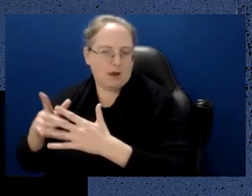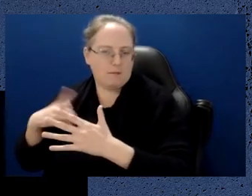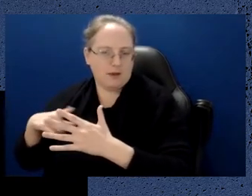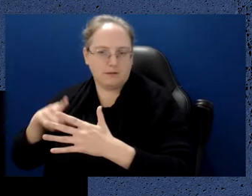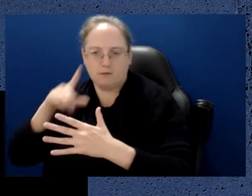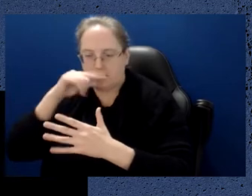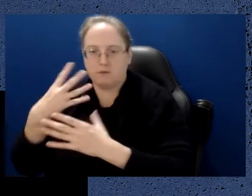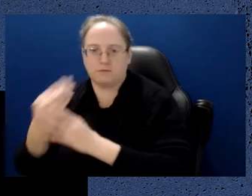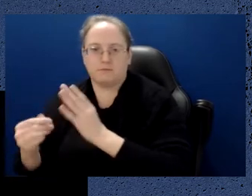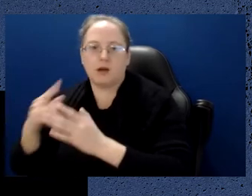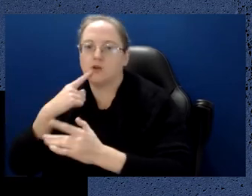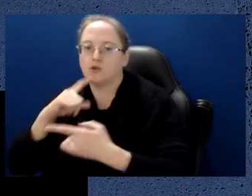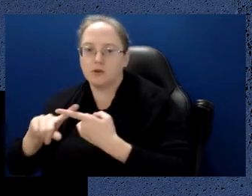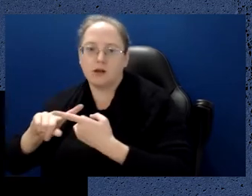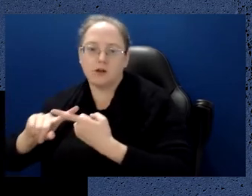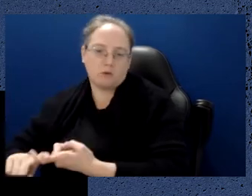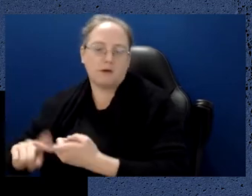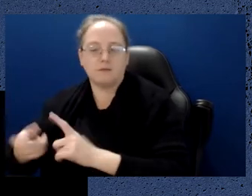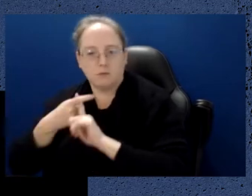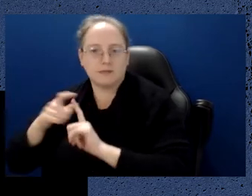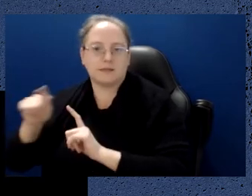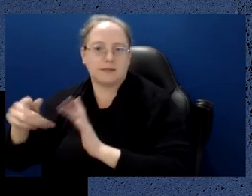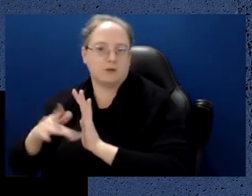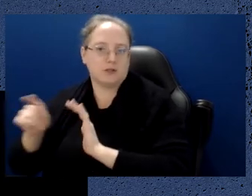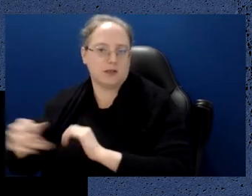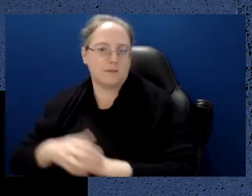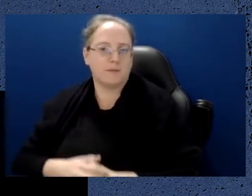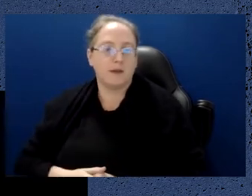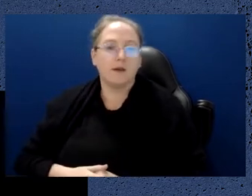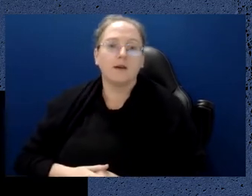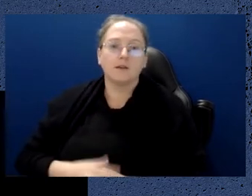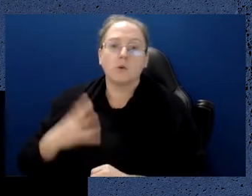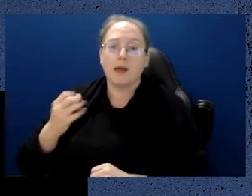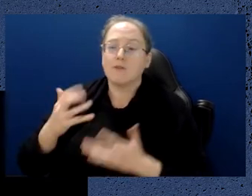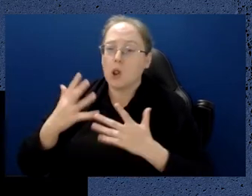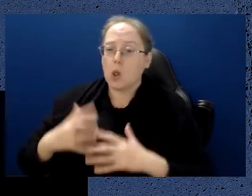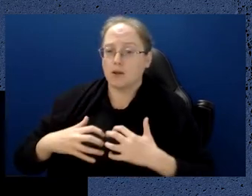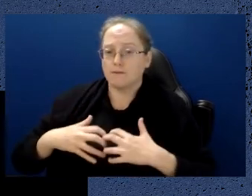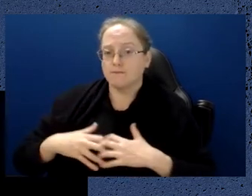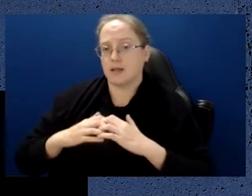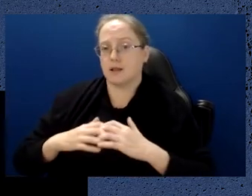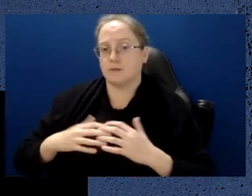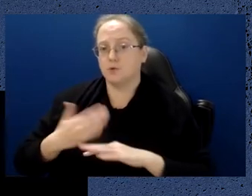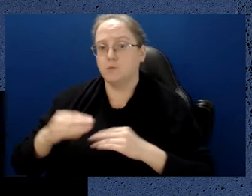major initiatives in these countries, but a lot of startups happening. And one of my favorite